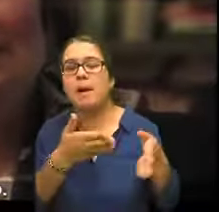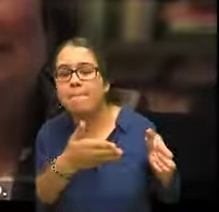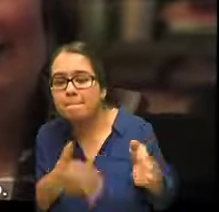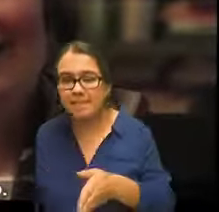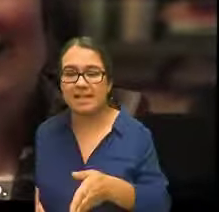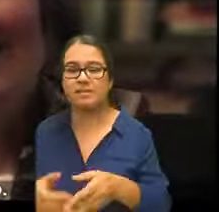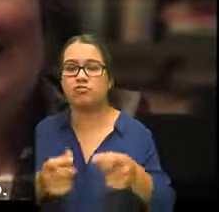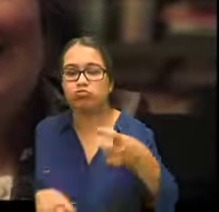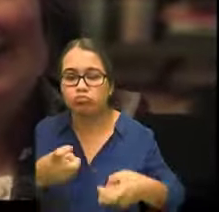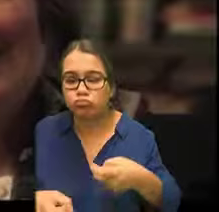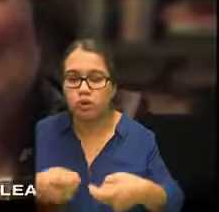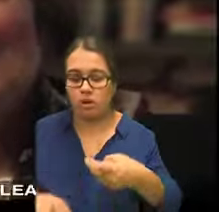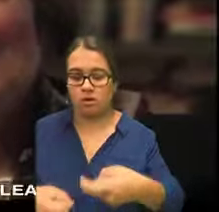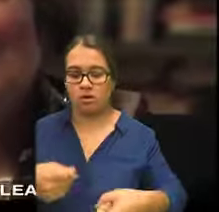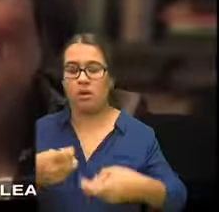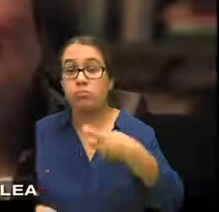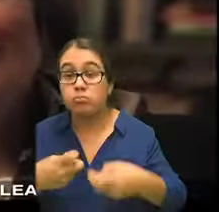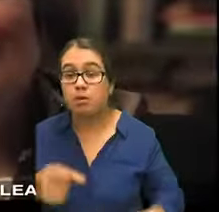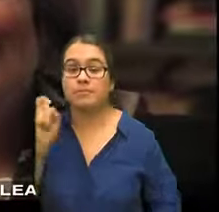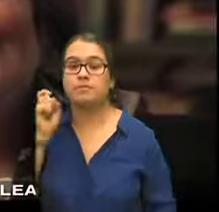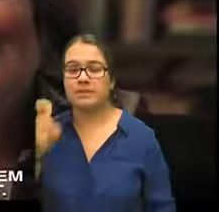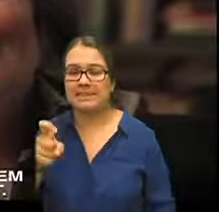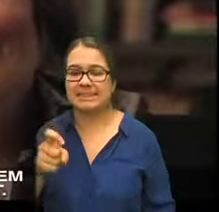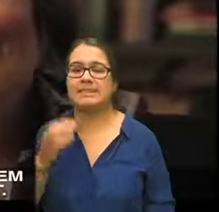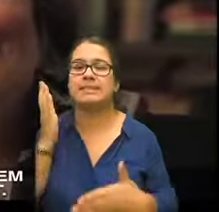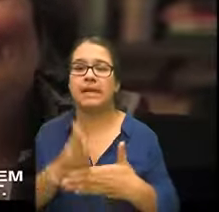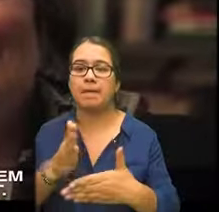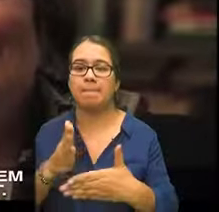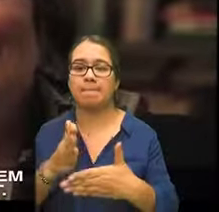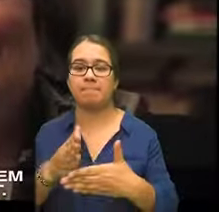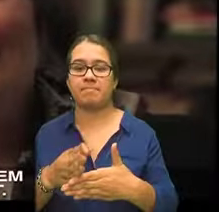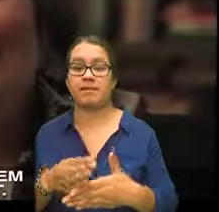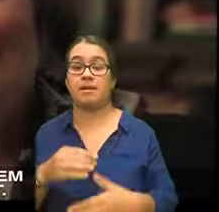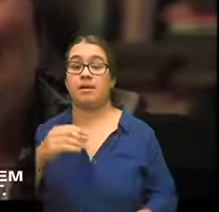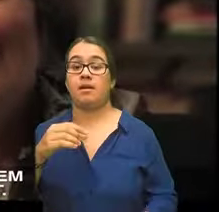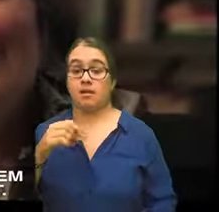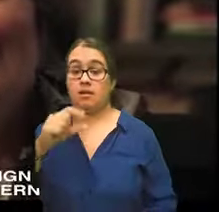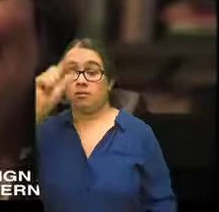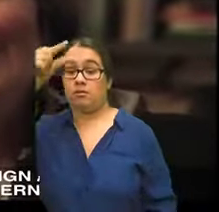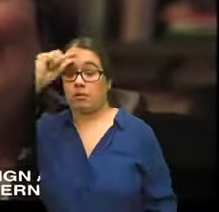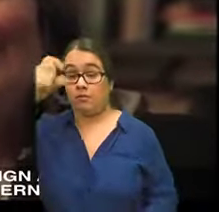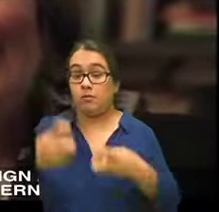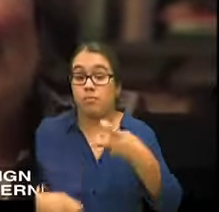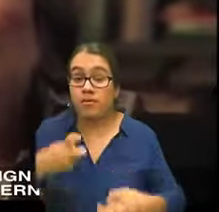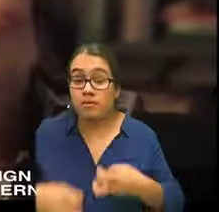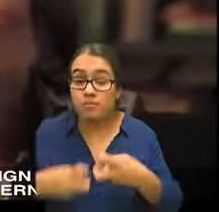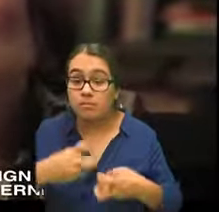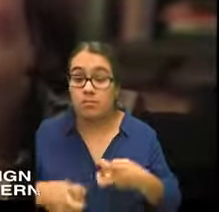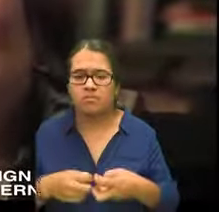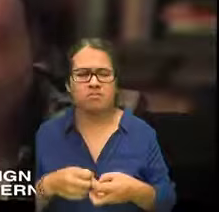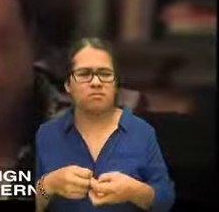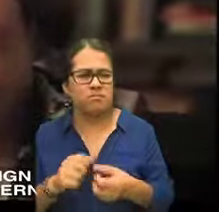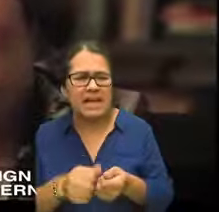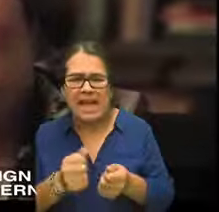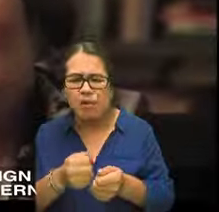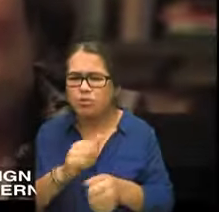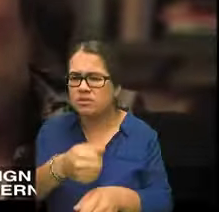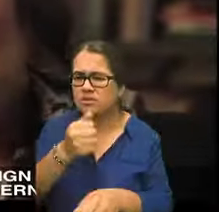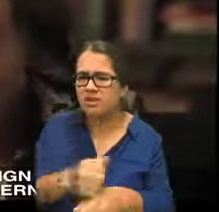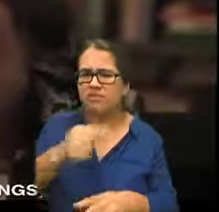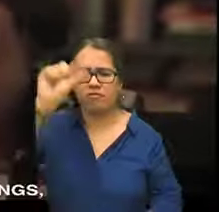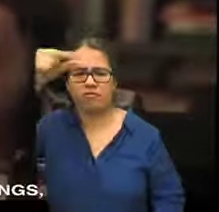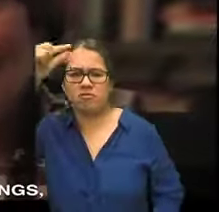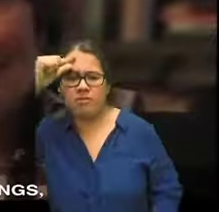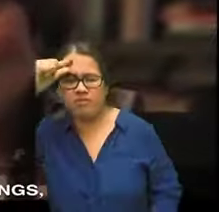be resolved in the 18th century clearly it was the problem of government how could you design a government,